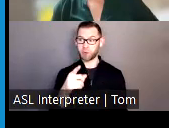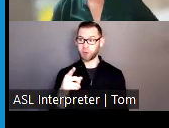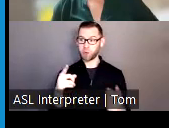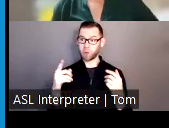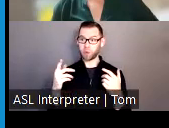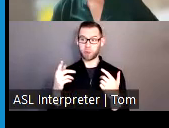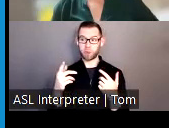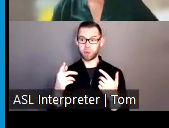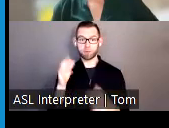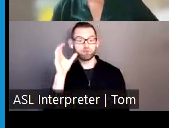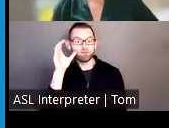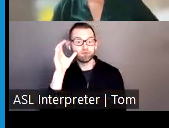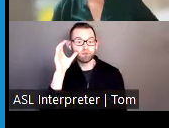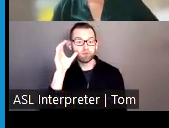comment.